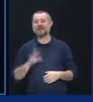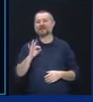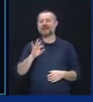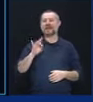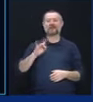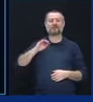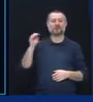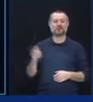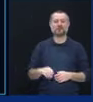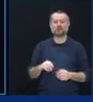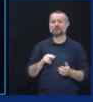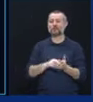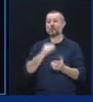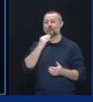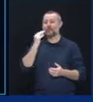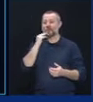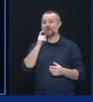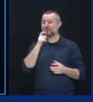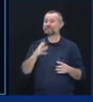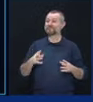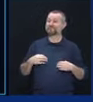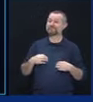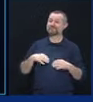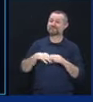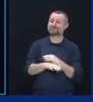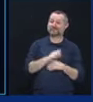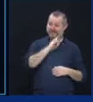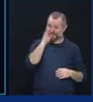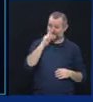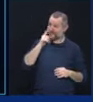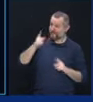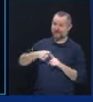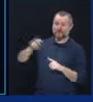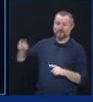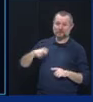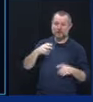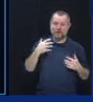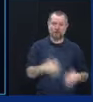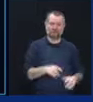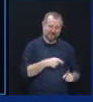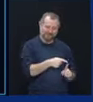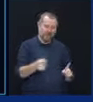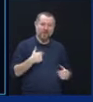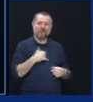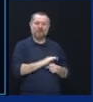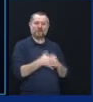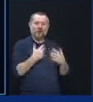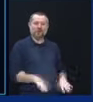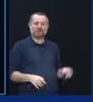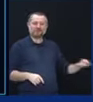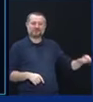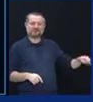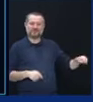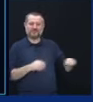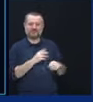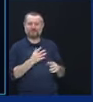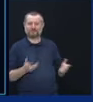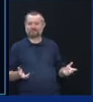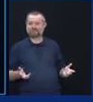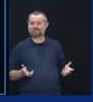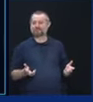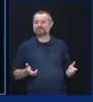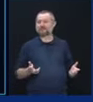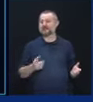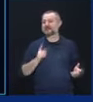homes that accepted a hospital admission already had COVID in that facility. It is unfortunate,